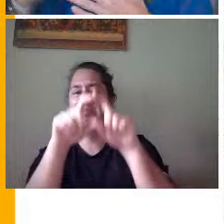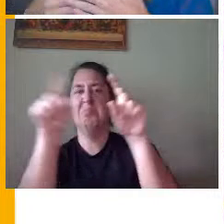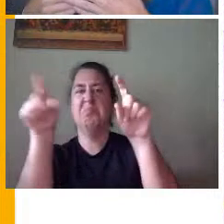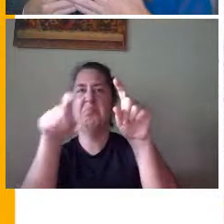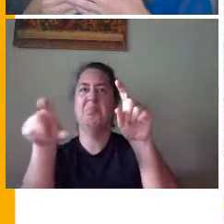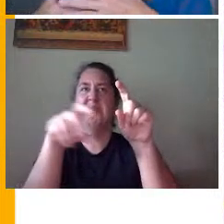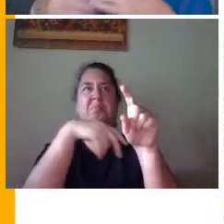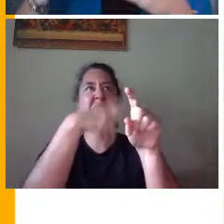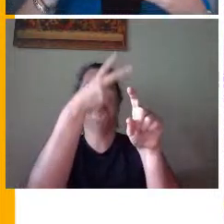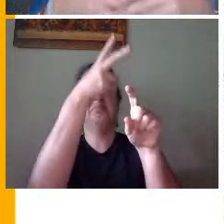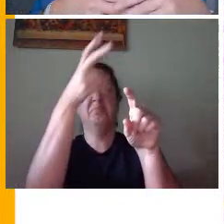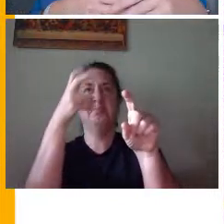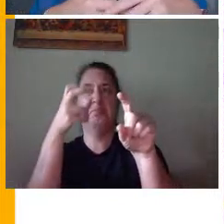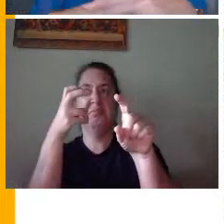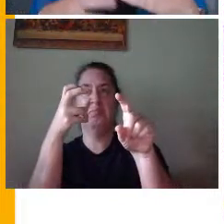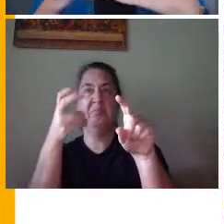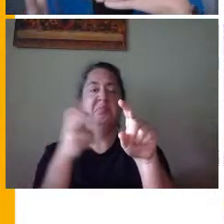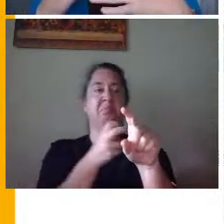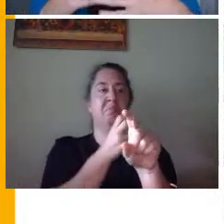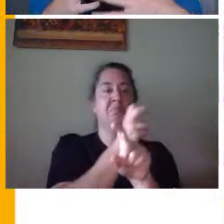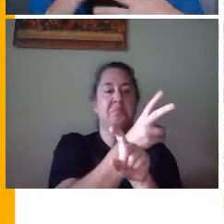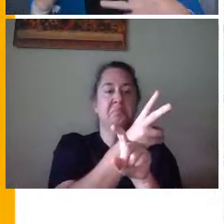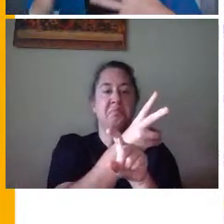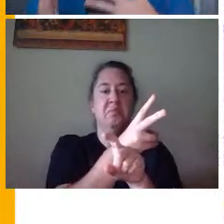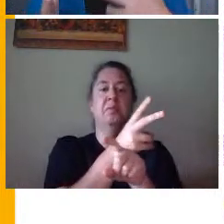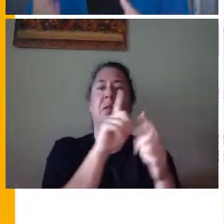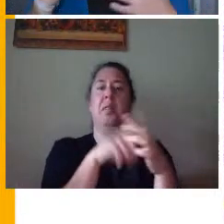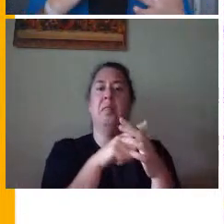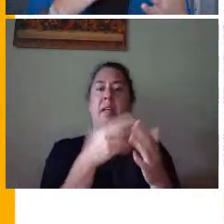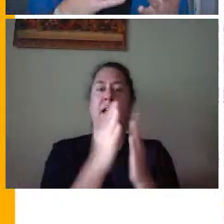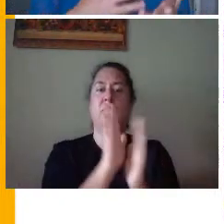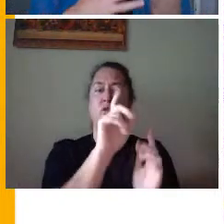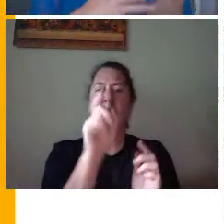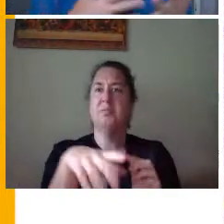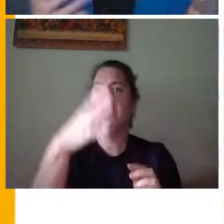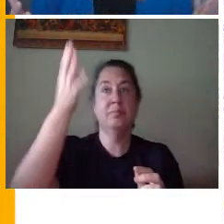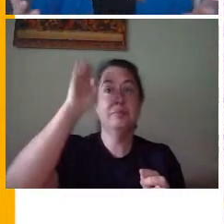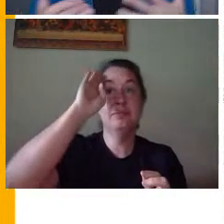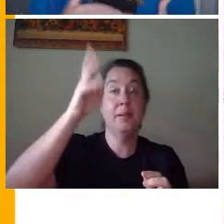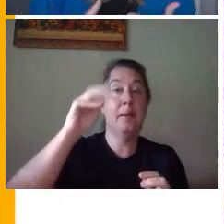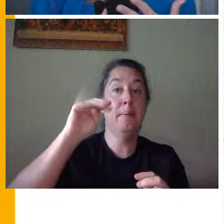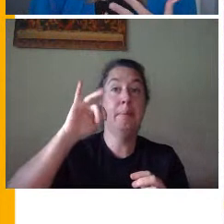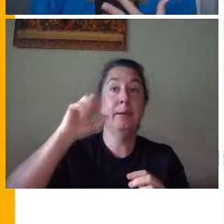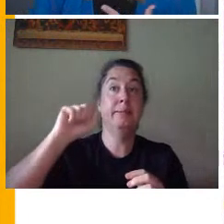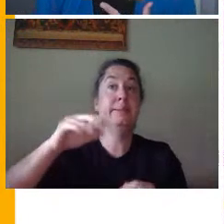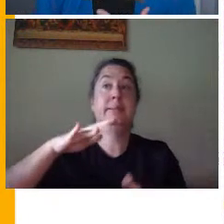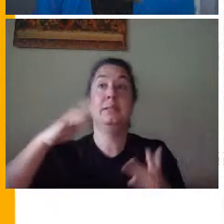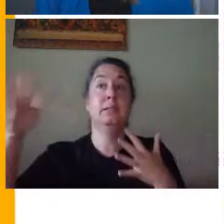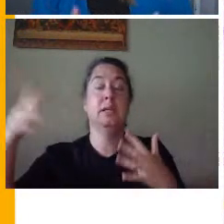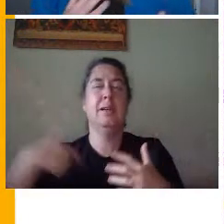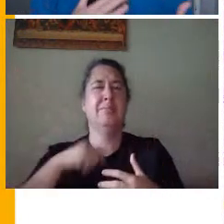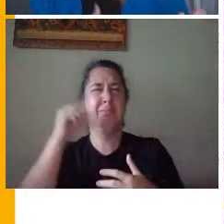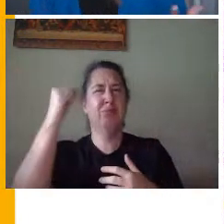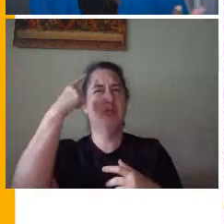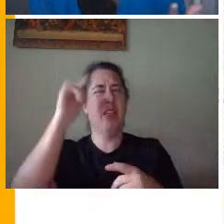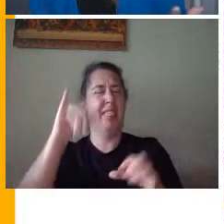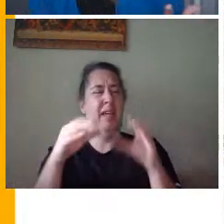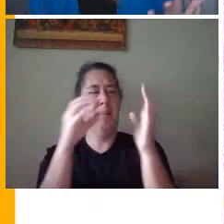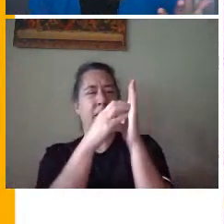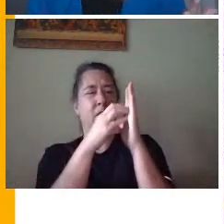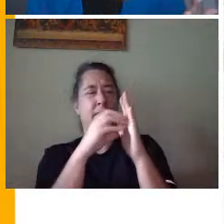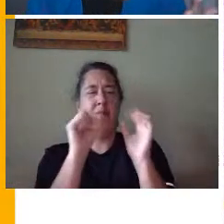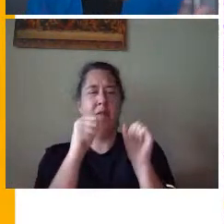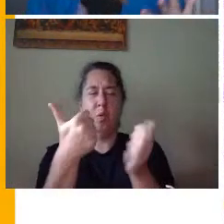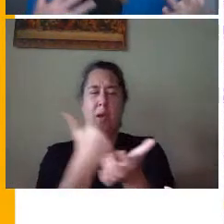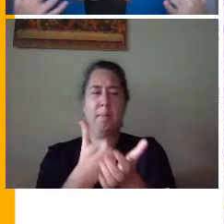copy, paste, and then ask the question, hi, miss so-and-so, I really don't understand this paragraph. Can you help me better